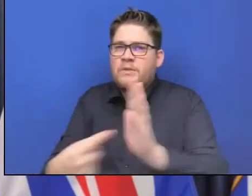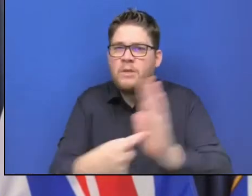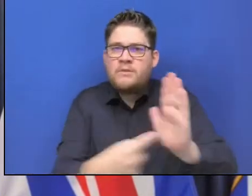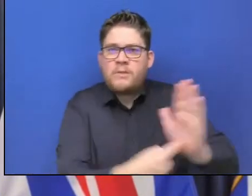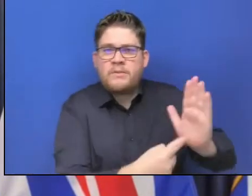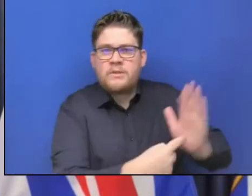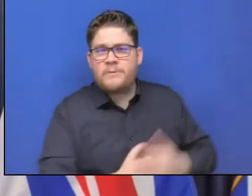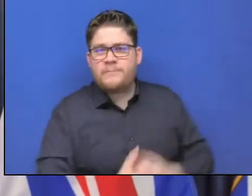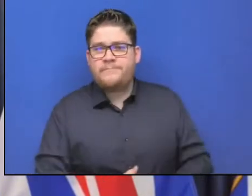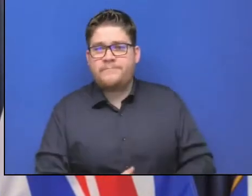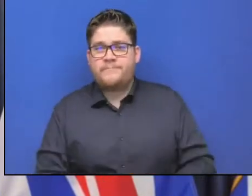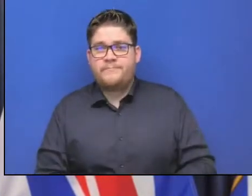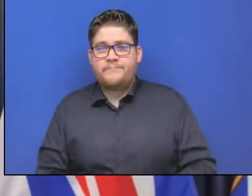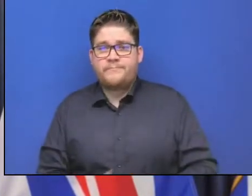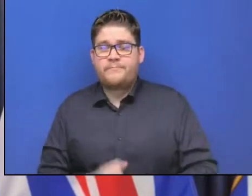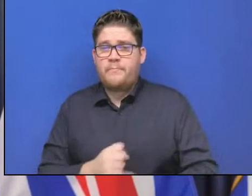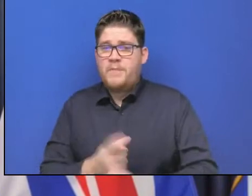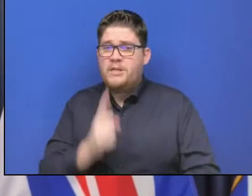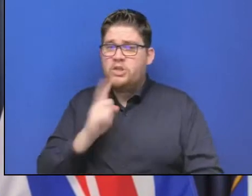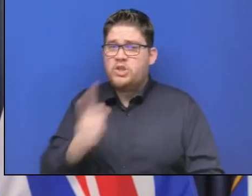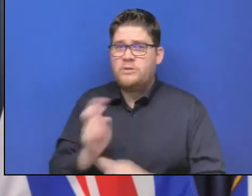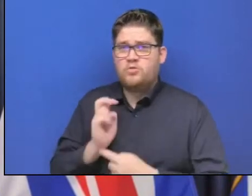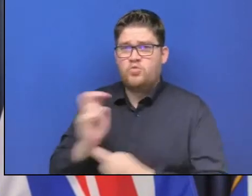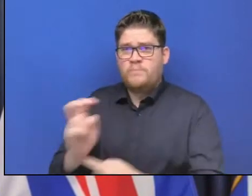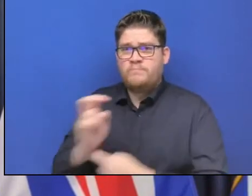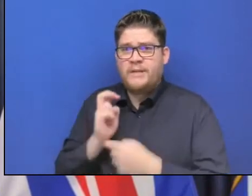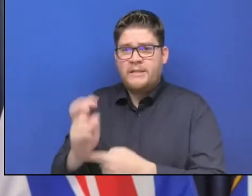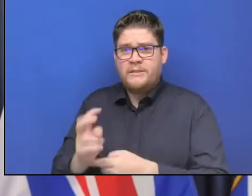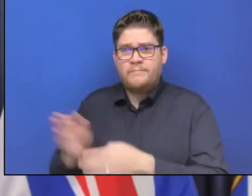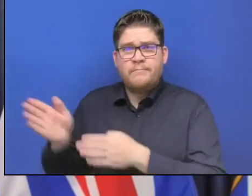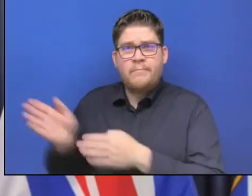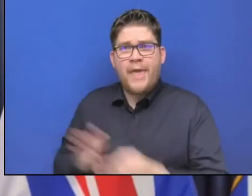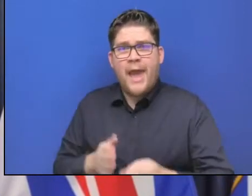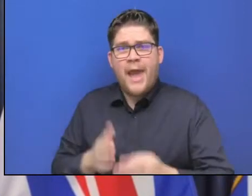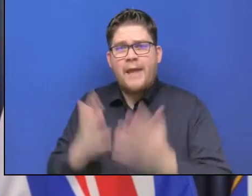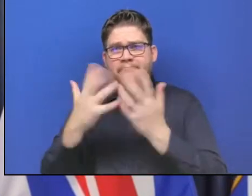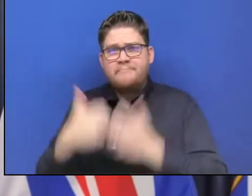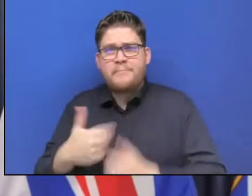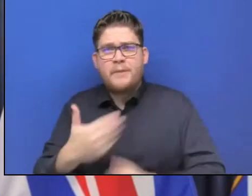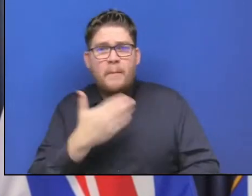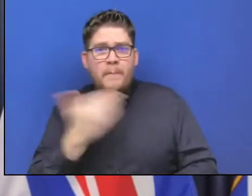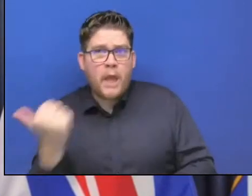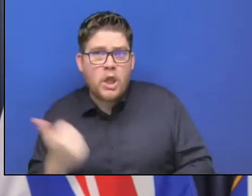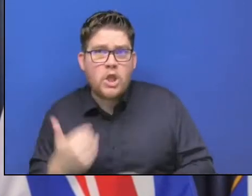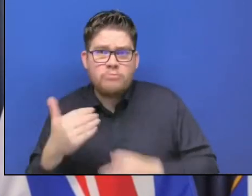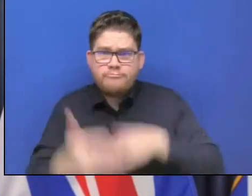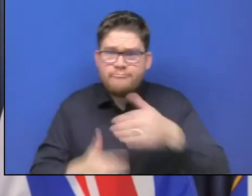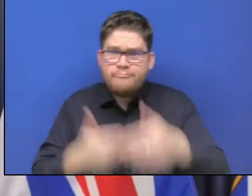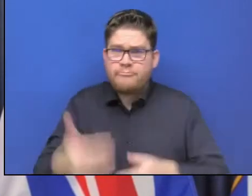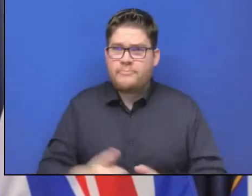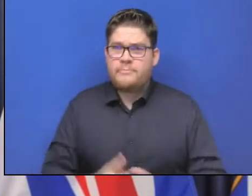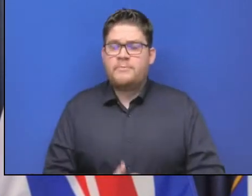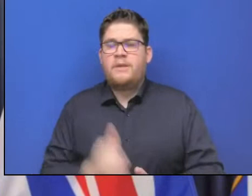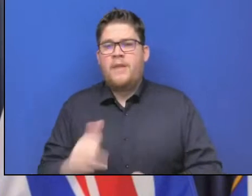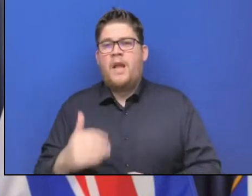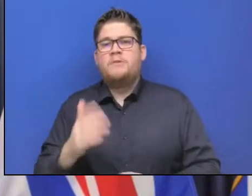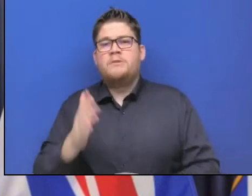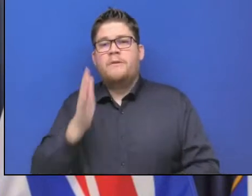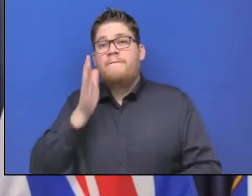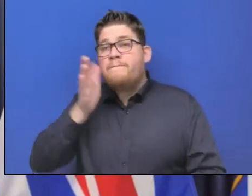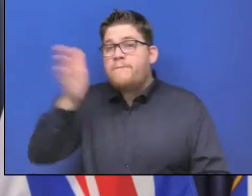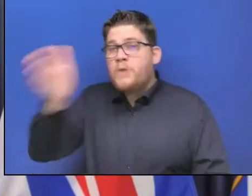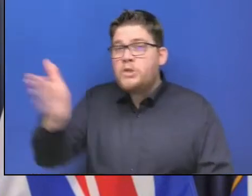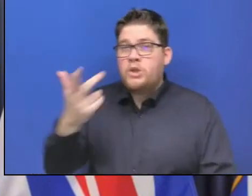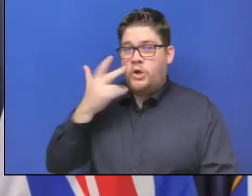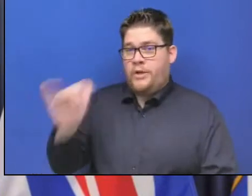transit and transportation plans. All of those things. But it is the way of the future and it is very much a